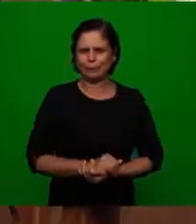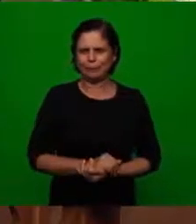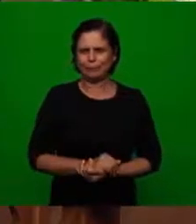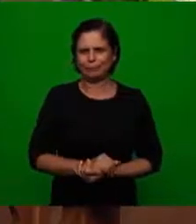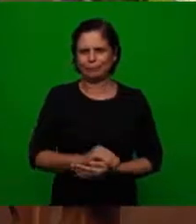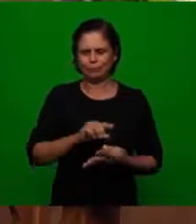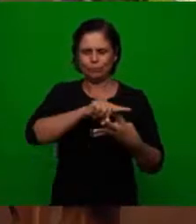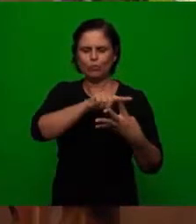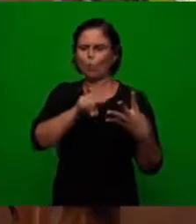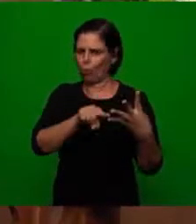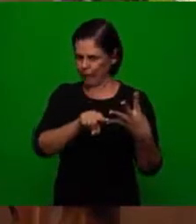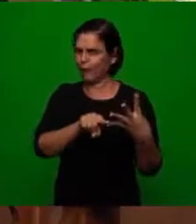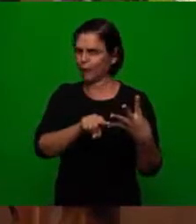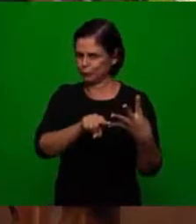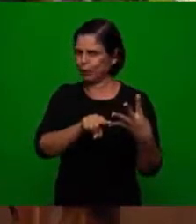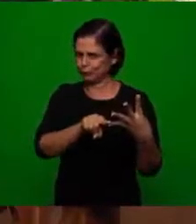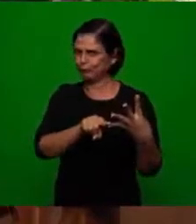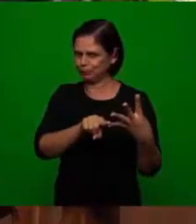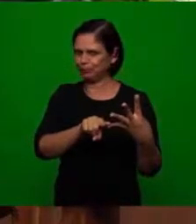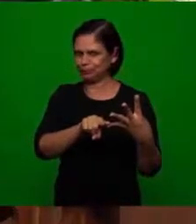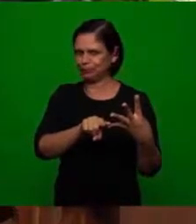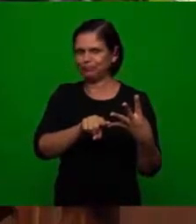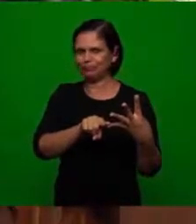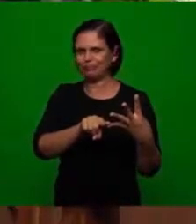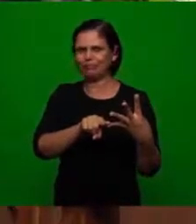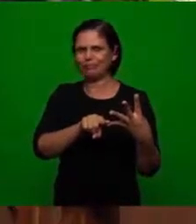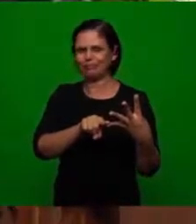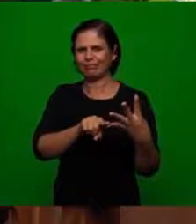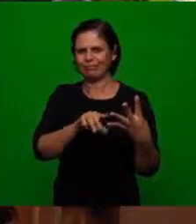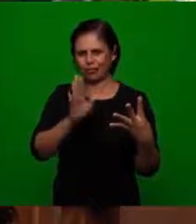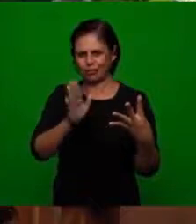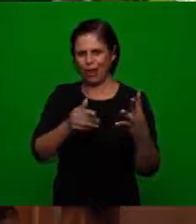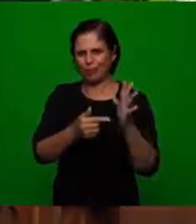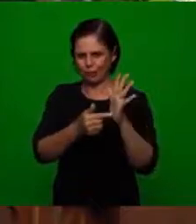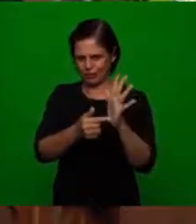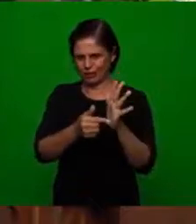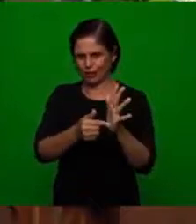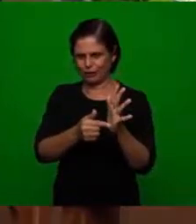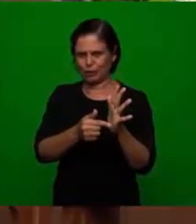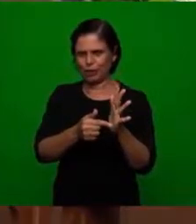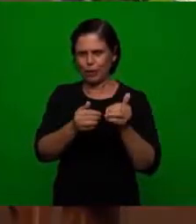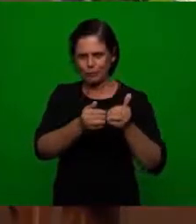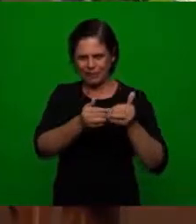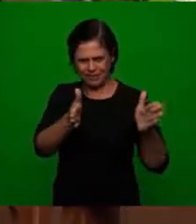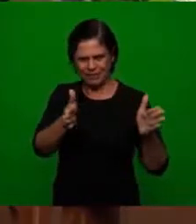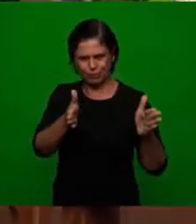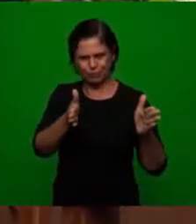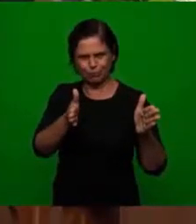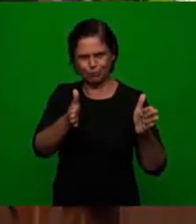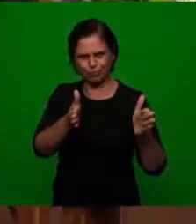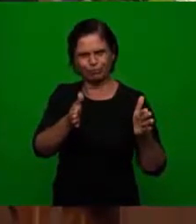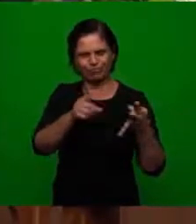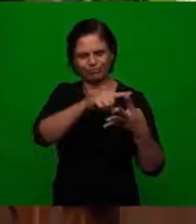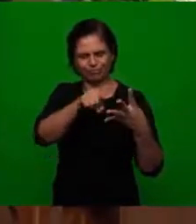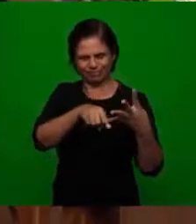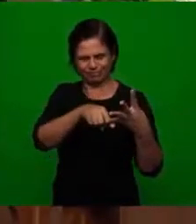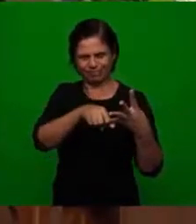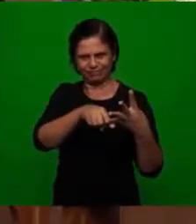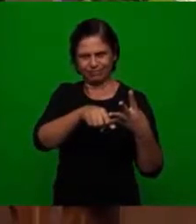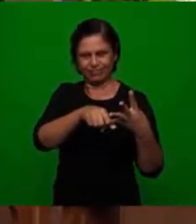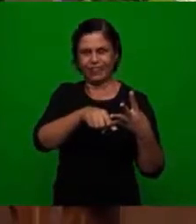was that beside those four principles that were extracted from the 95 theses the four principles that are here